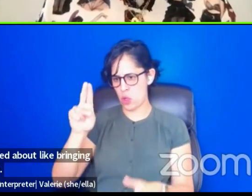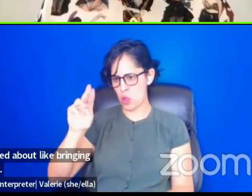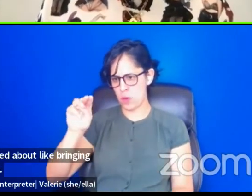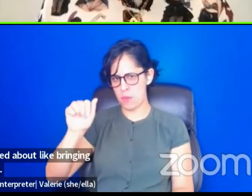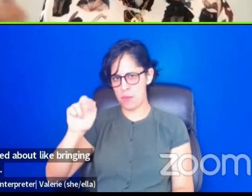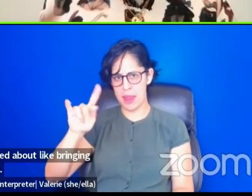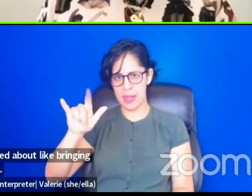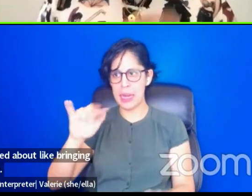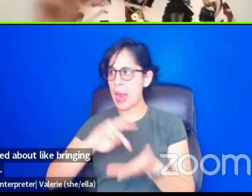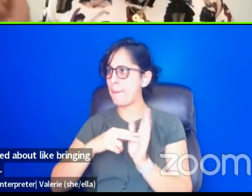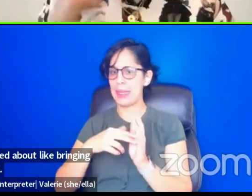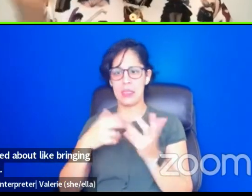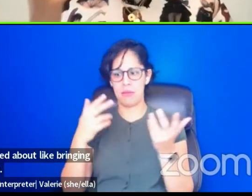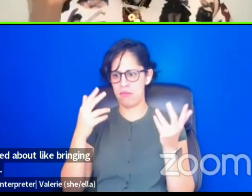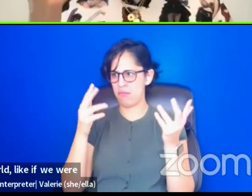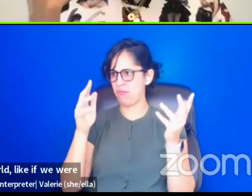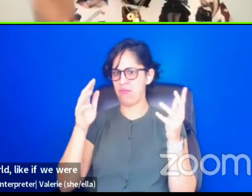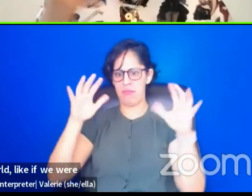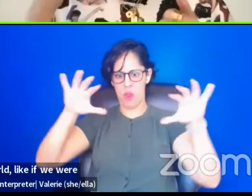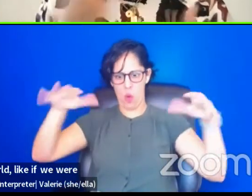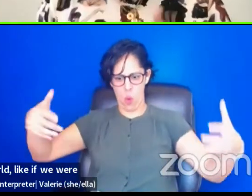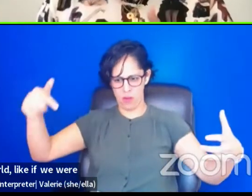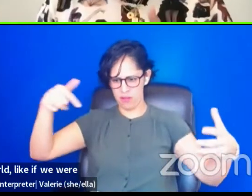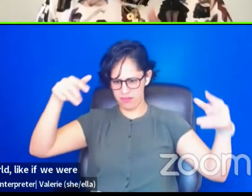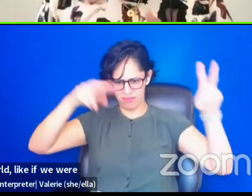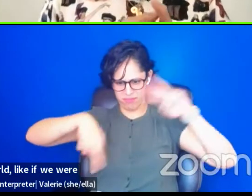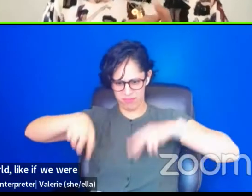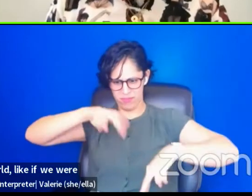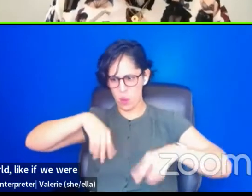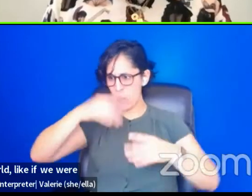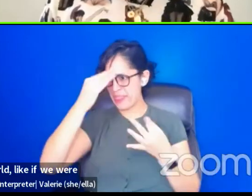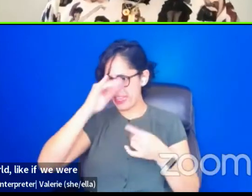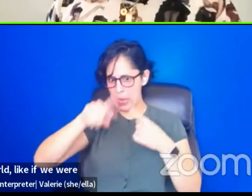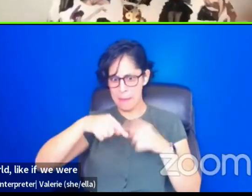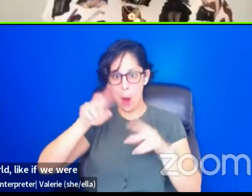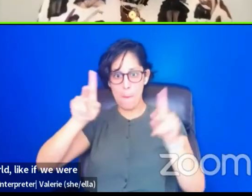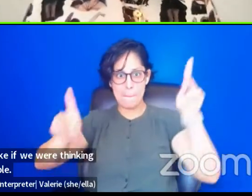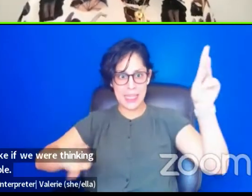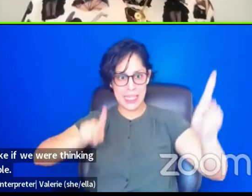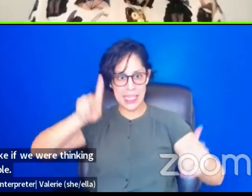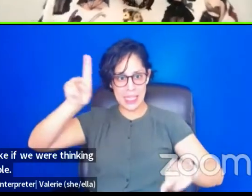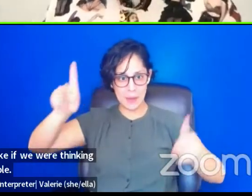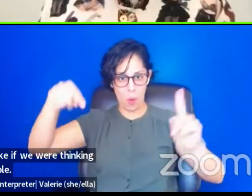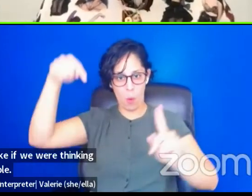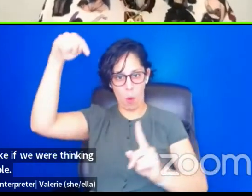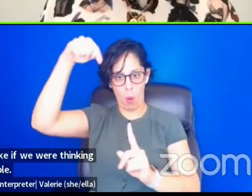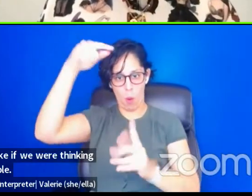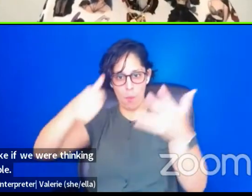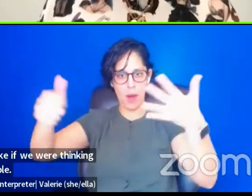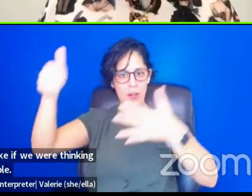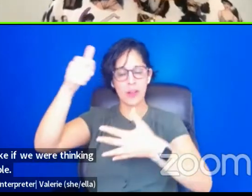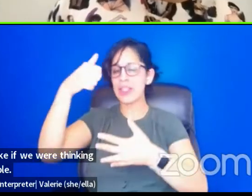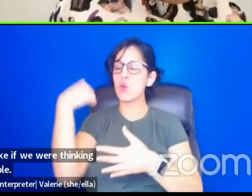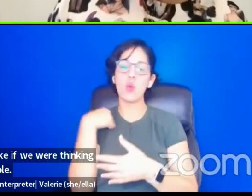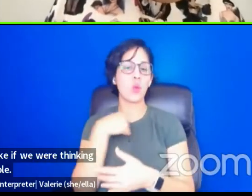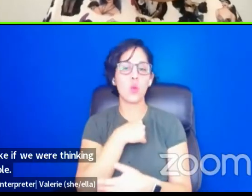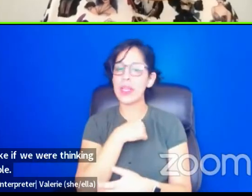y'all look at this world. Like if we were thinking about people, most of this would not be an issue.